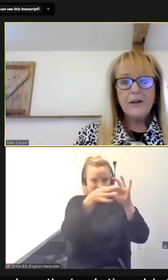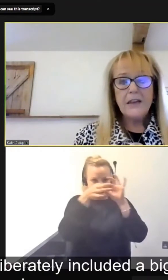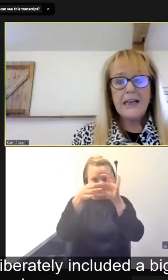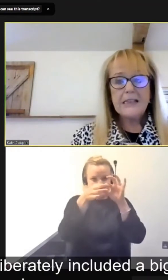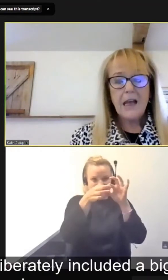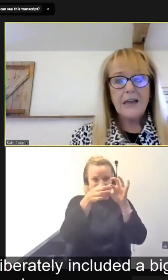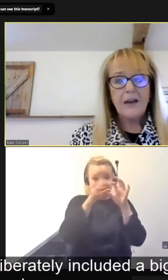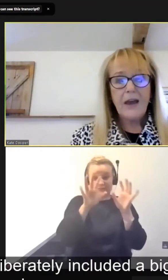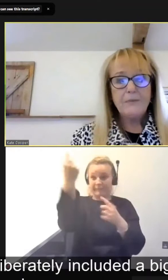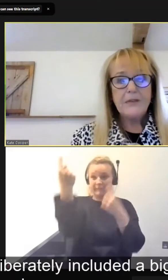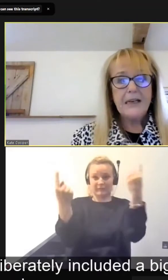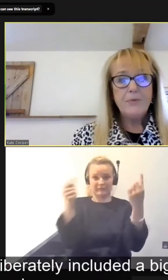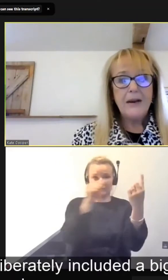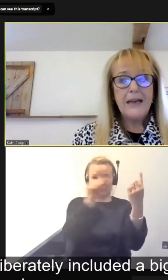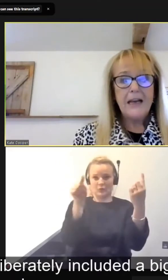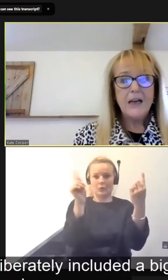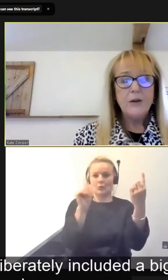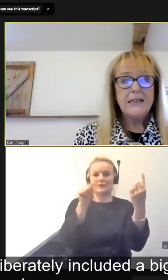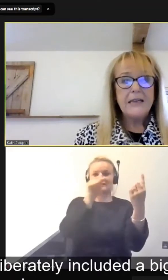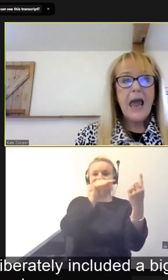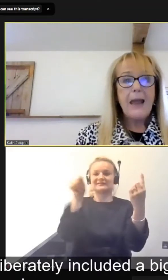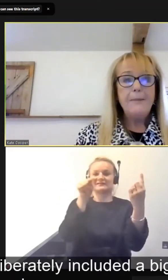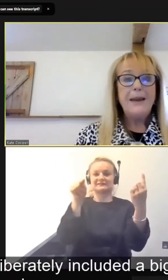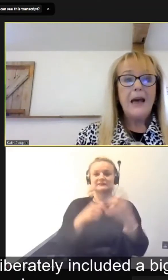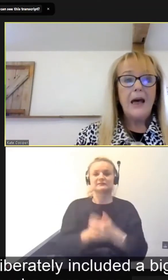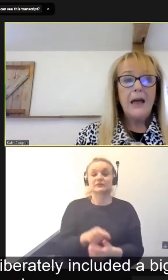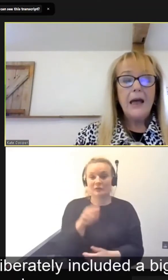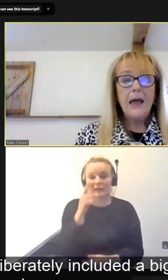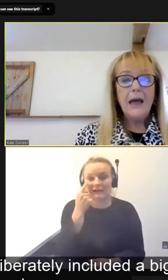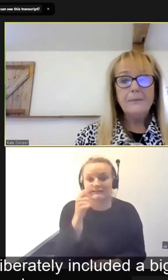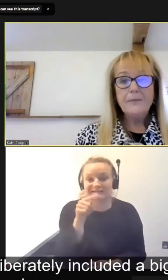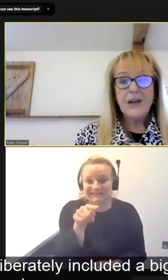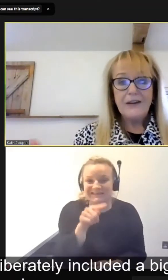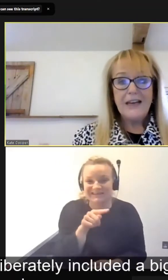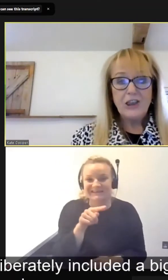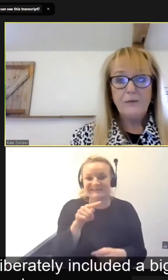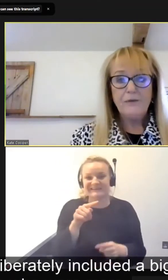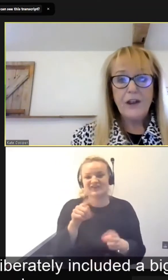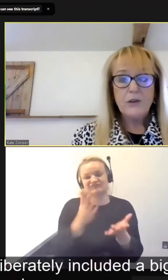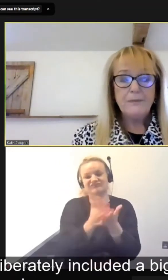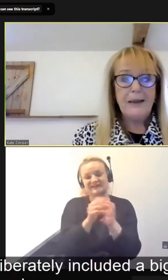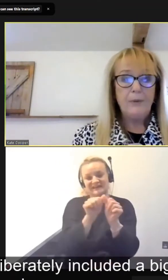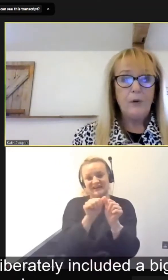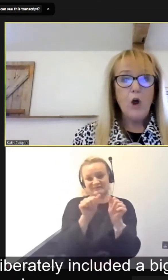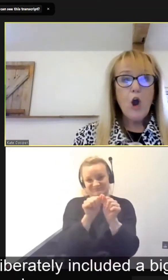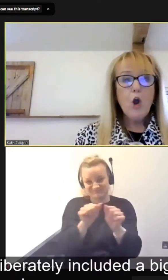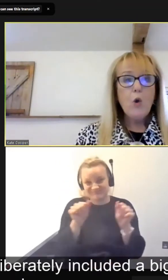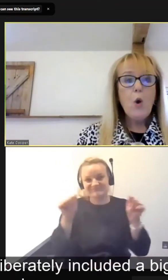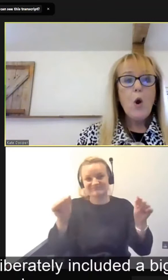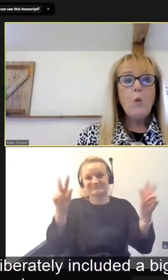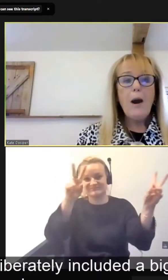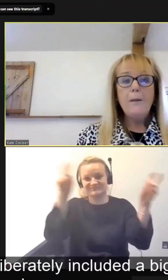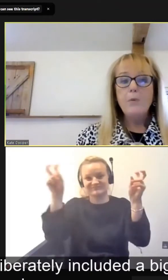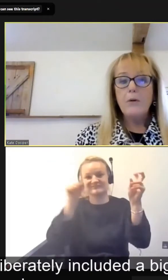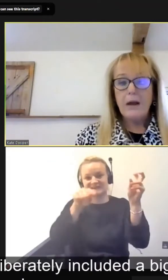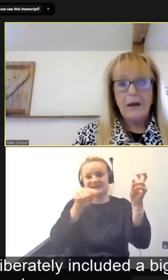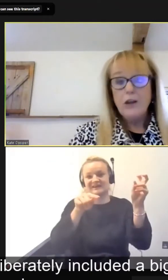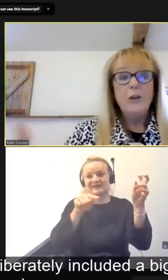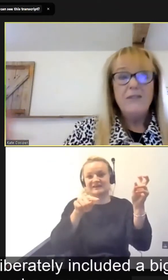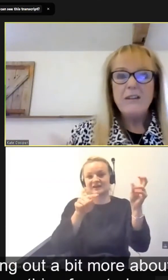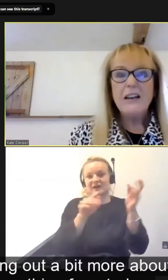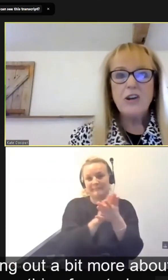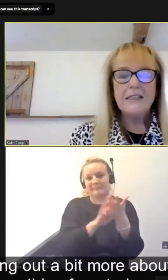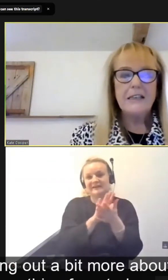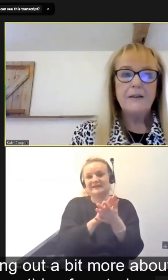If we look at the next slide, I've deliberately included a bigger definition for those people who were more,